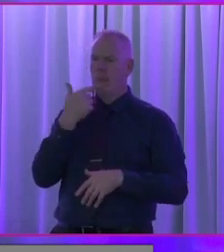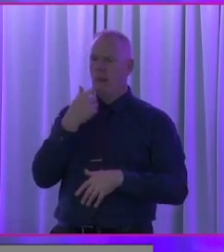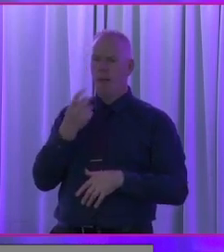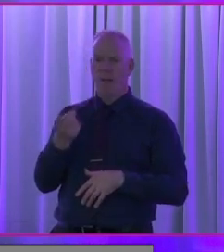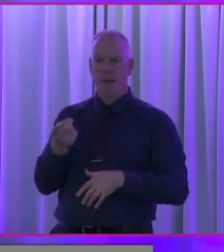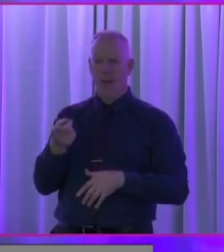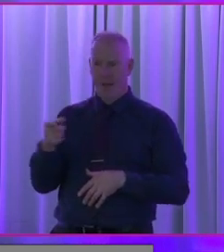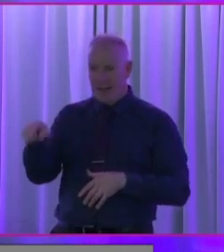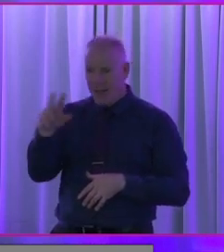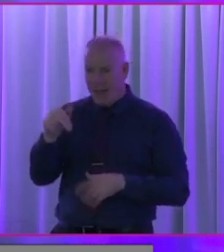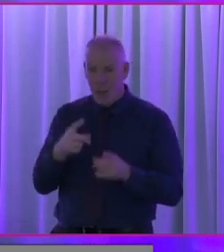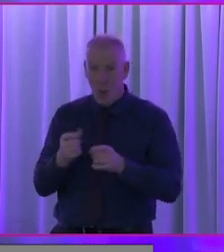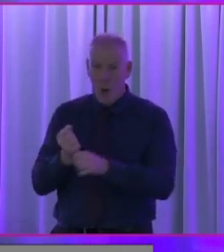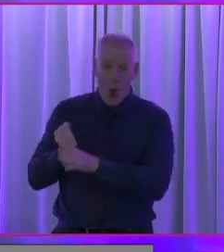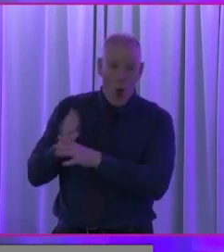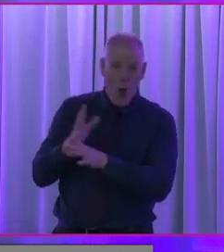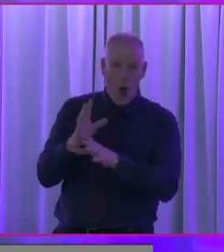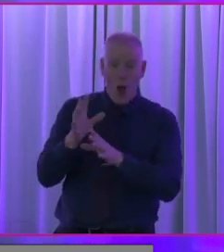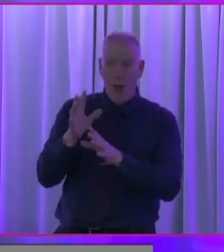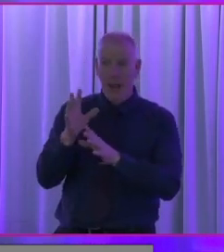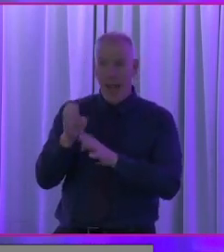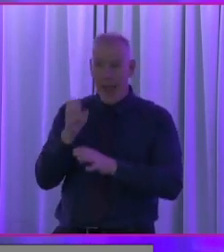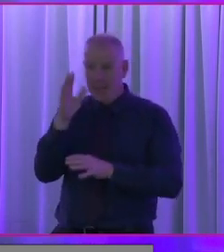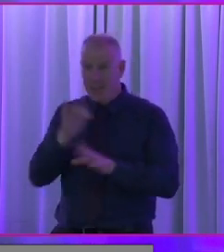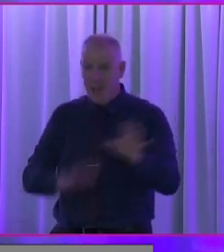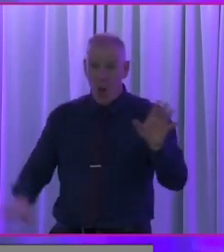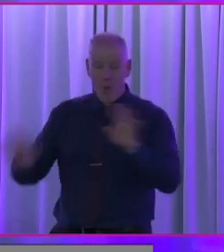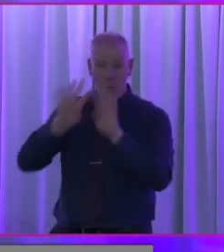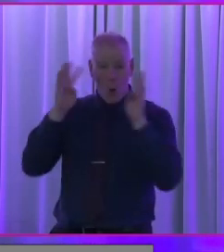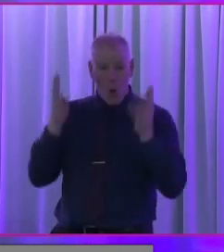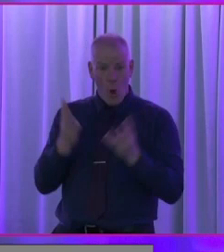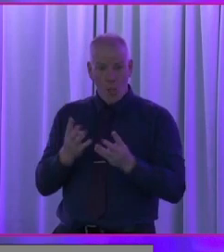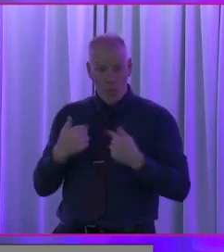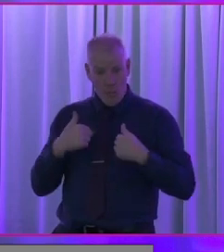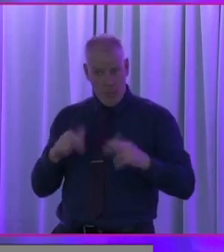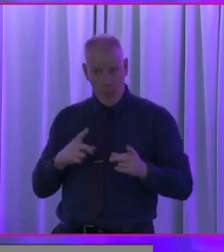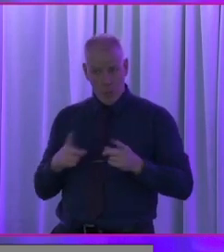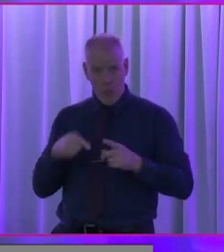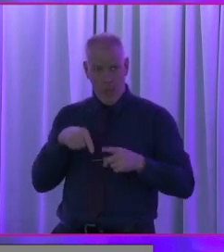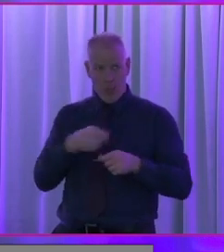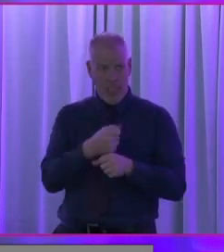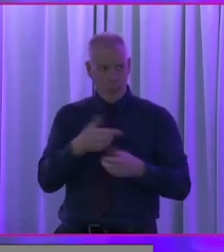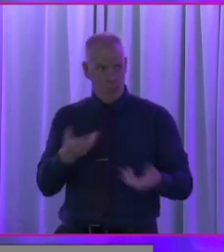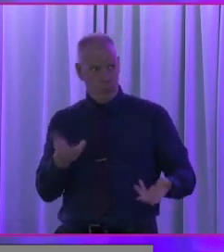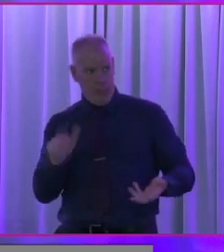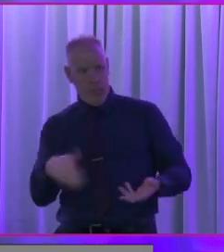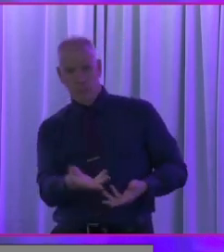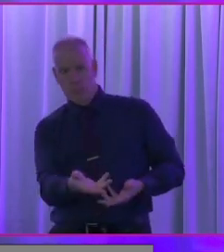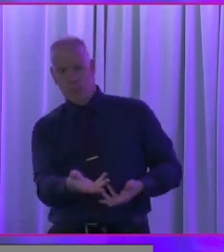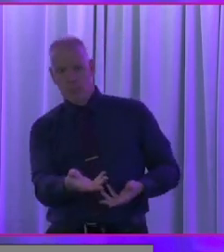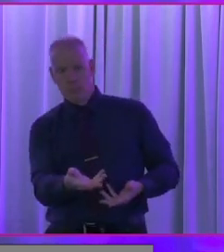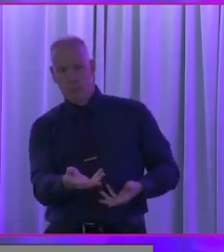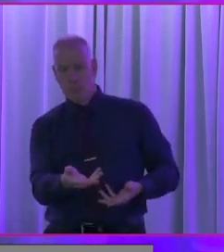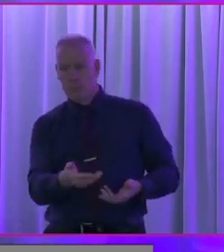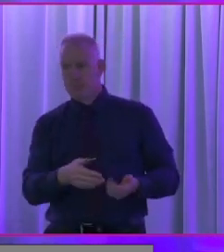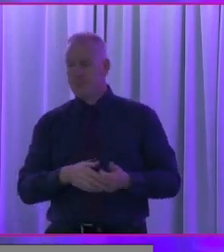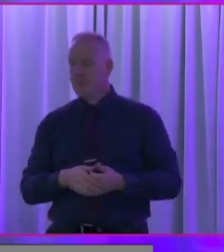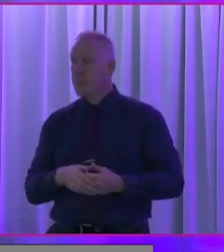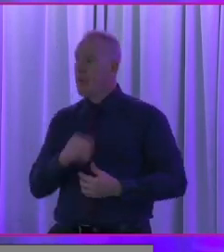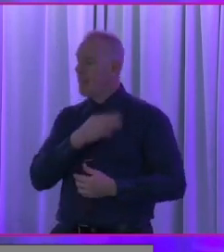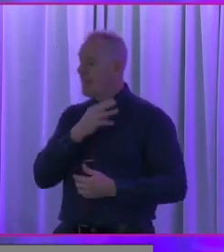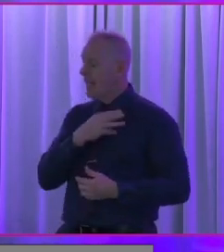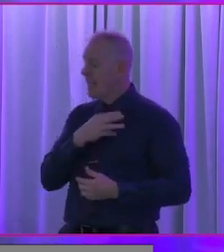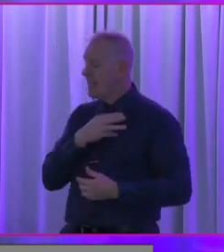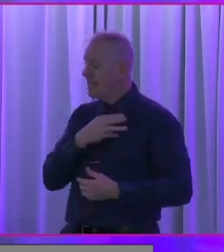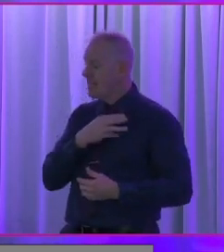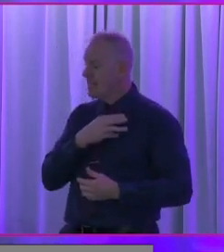If they can do it in every embassy, and every small embassy in the, world, why can't we do it in polling stations? And, um, I am so pleased